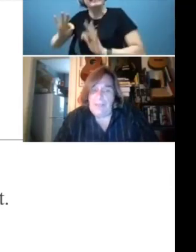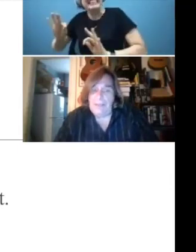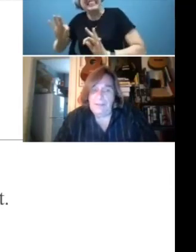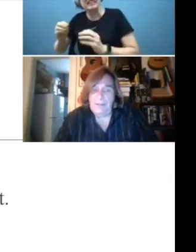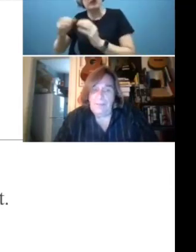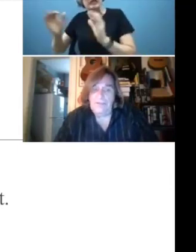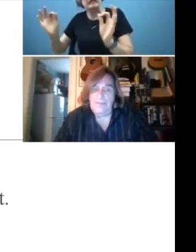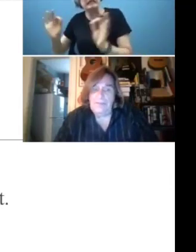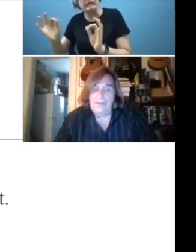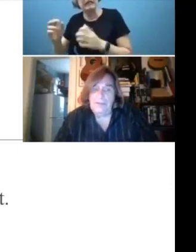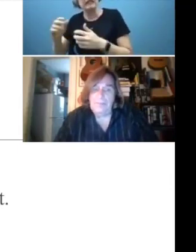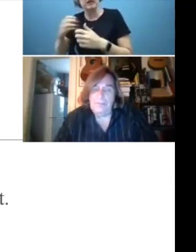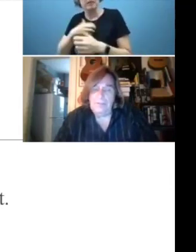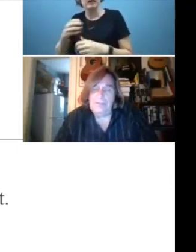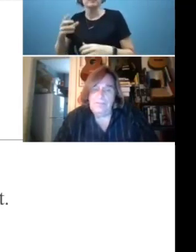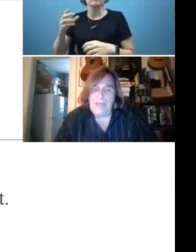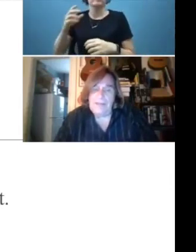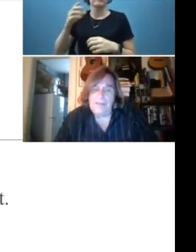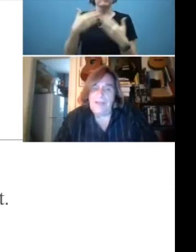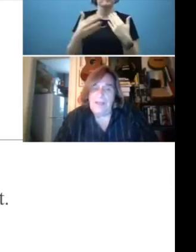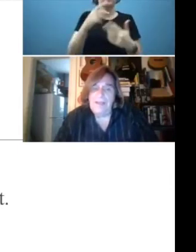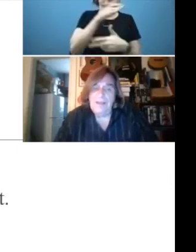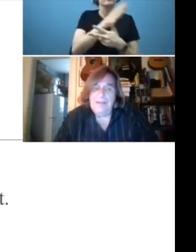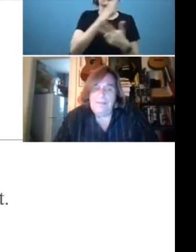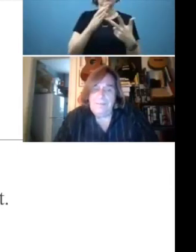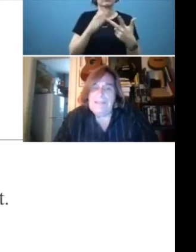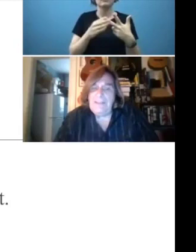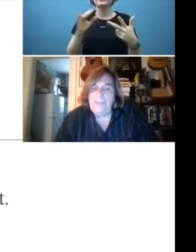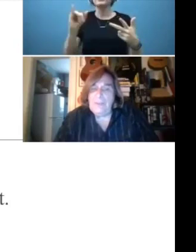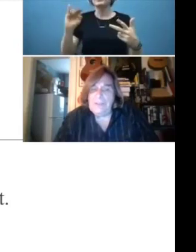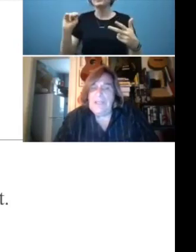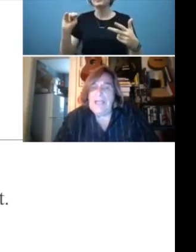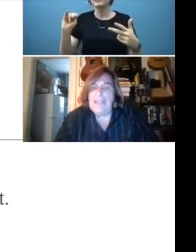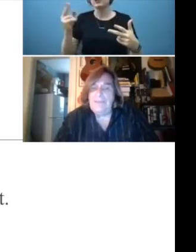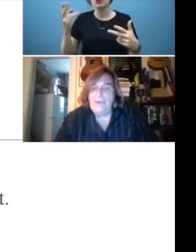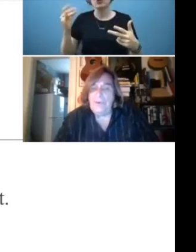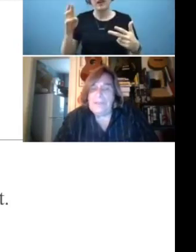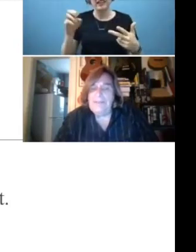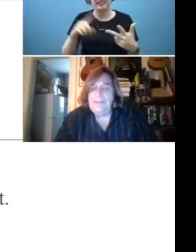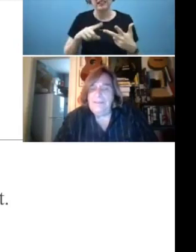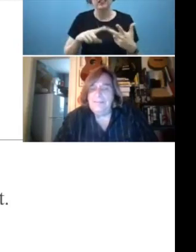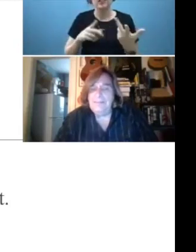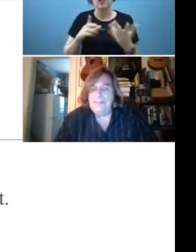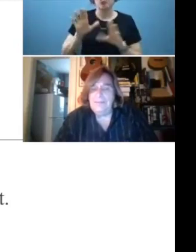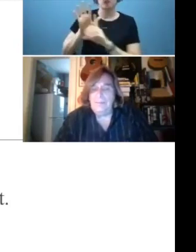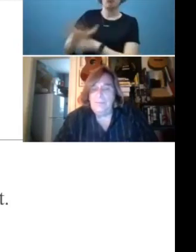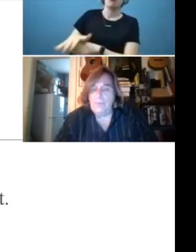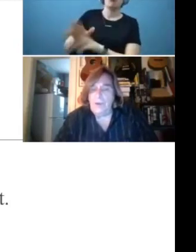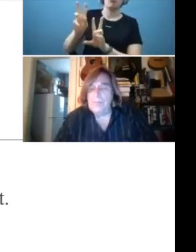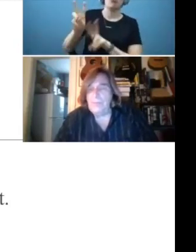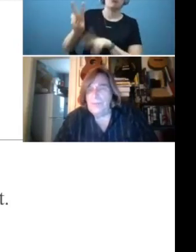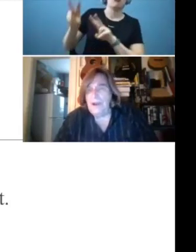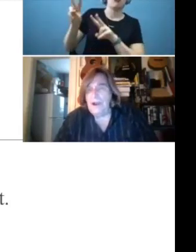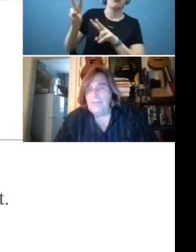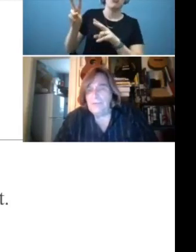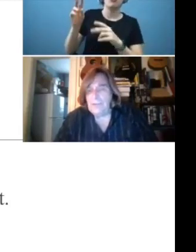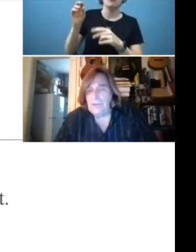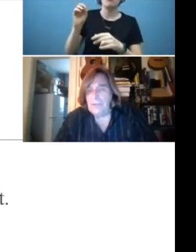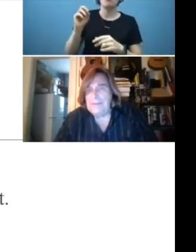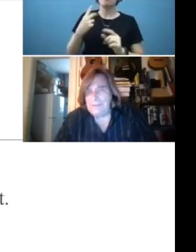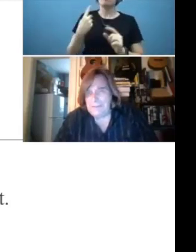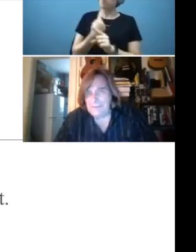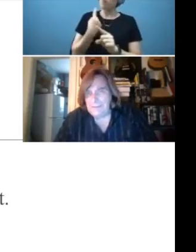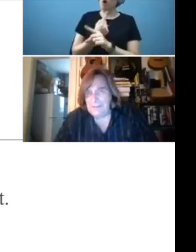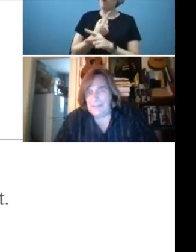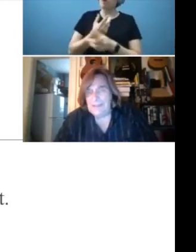inhumane, which is, is defined as demeaning to a client or inconsistent with proper regard for